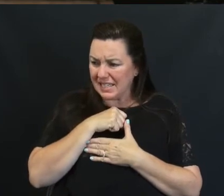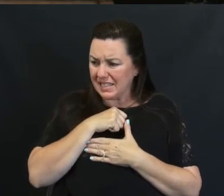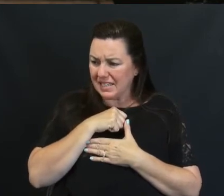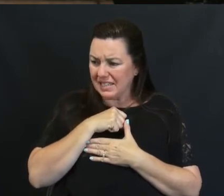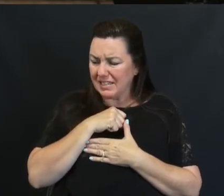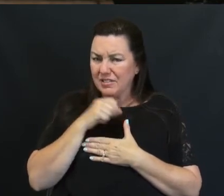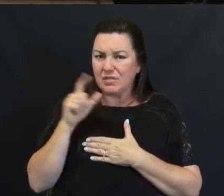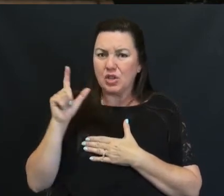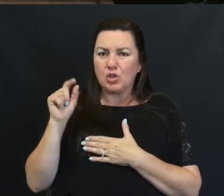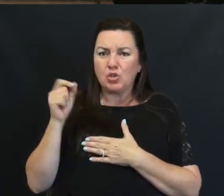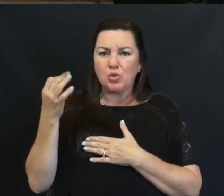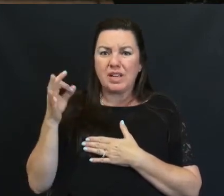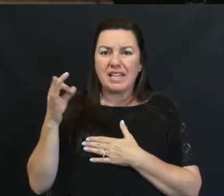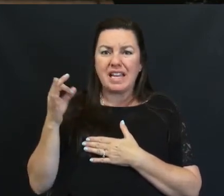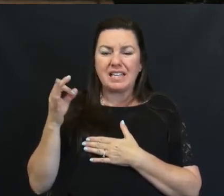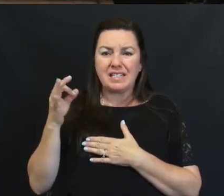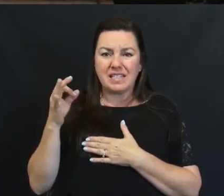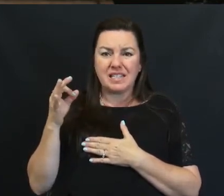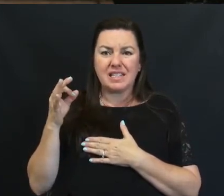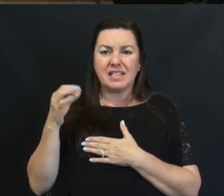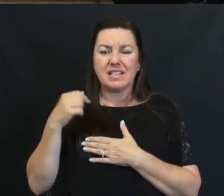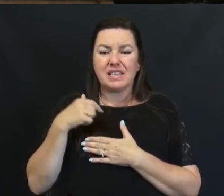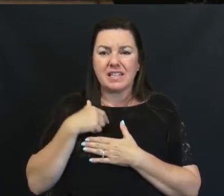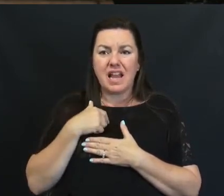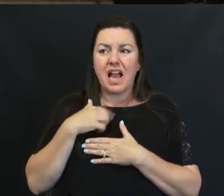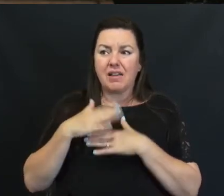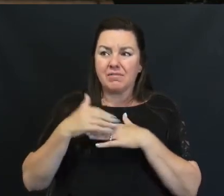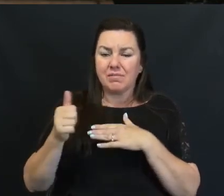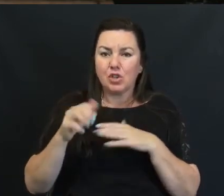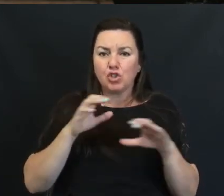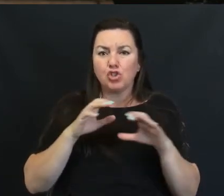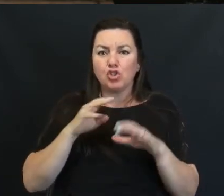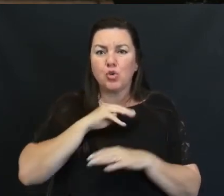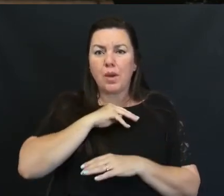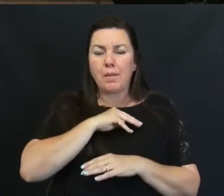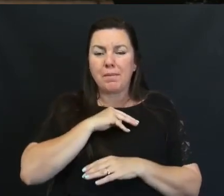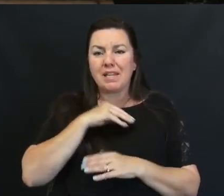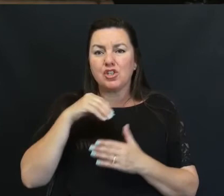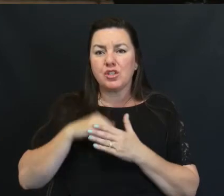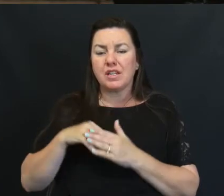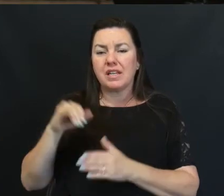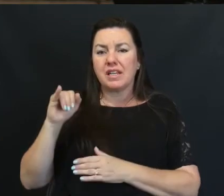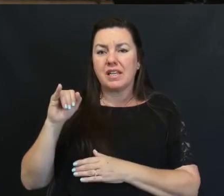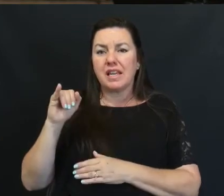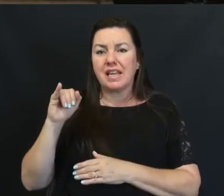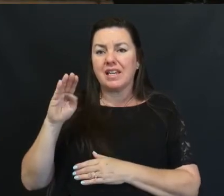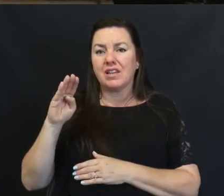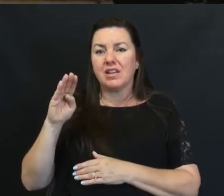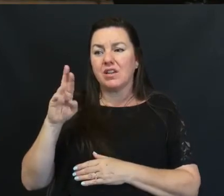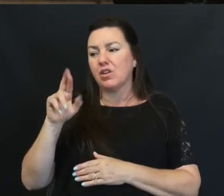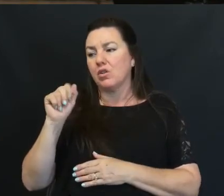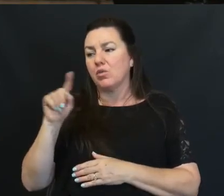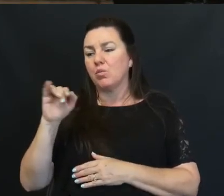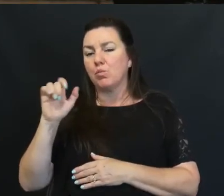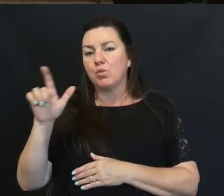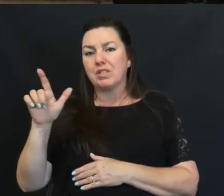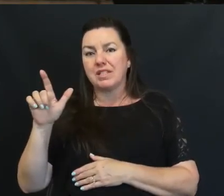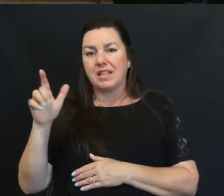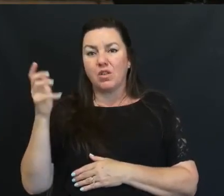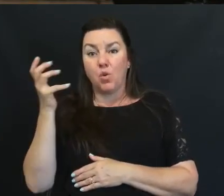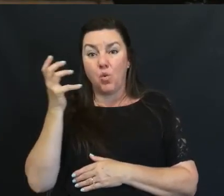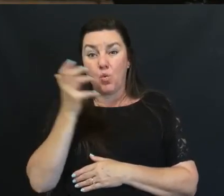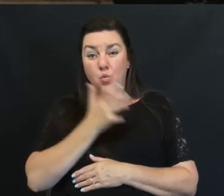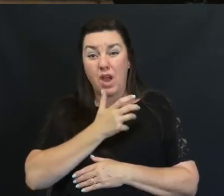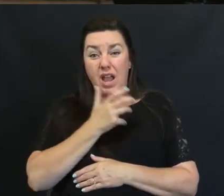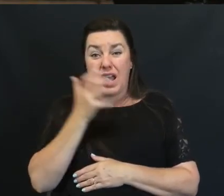come 2019 I'm called To do A mission Trip In Uberlandia Brazil So that Was phenomenal